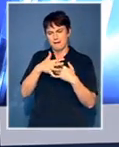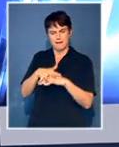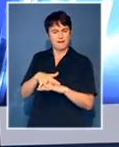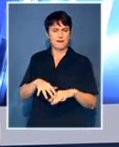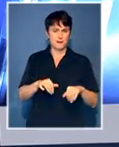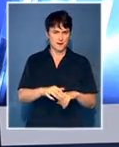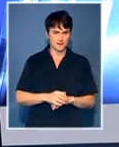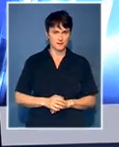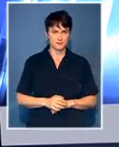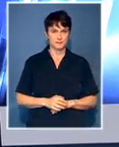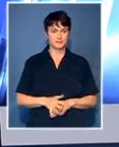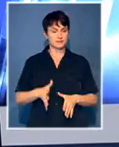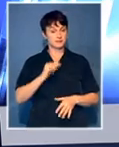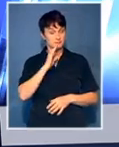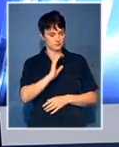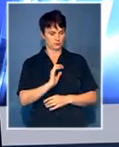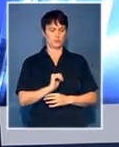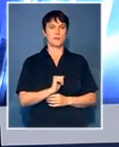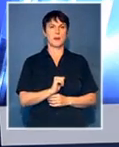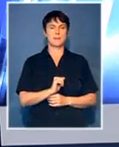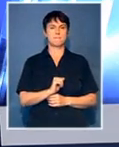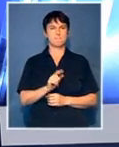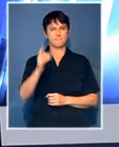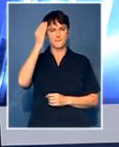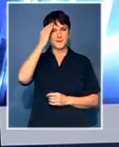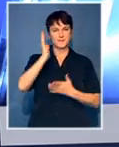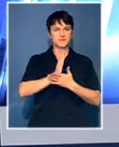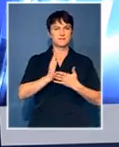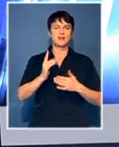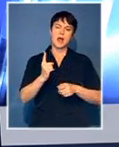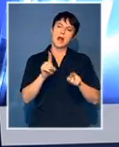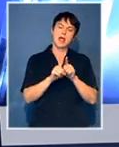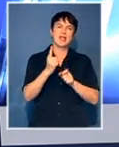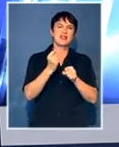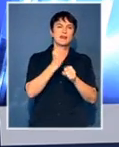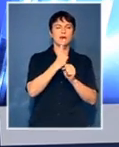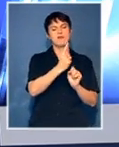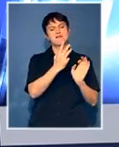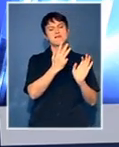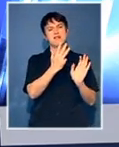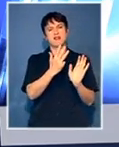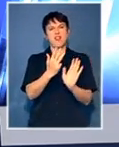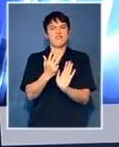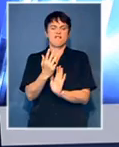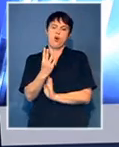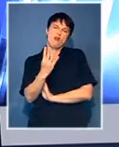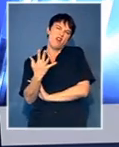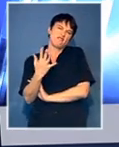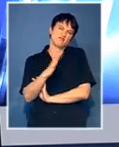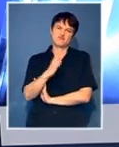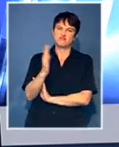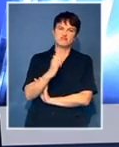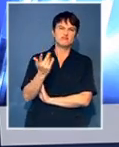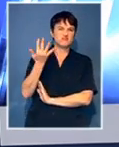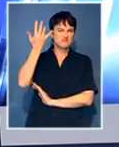question, Prof. You look at the scenarios in as far as sometimes, you know, mid-90s leading up to most recently, and campuses,